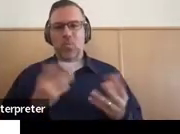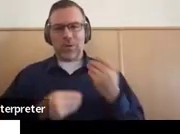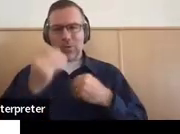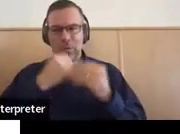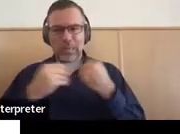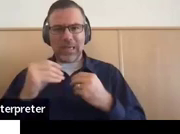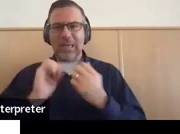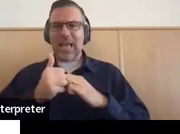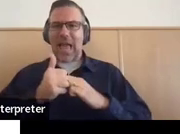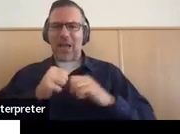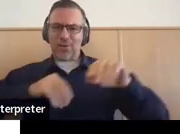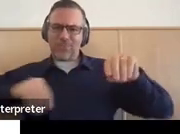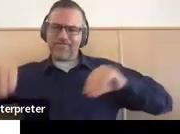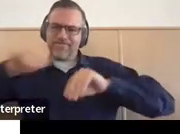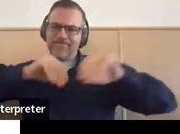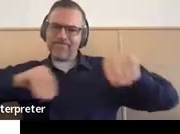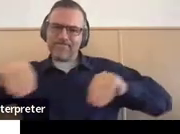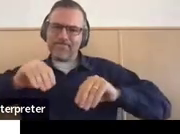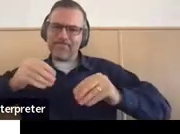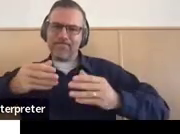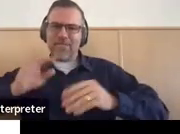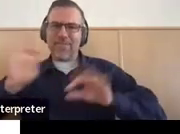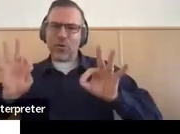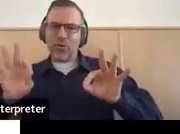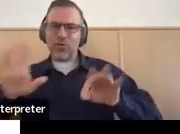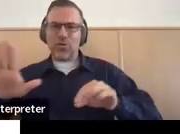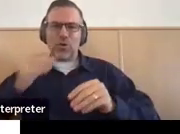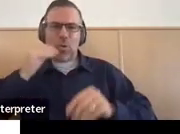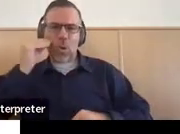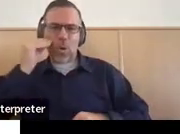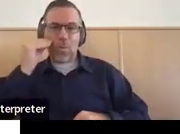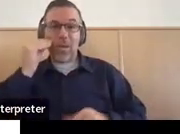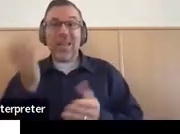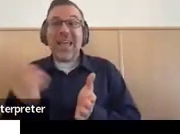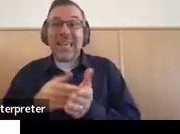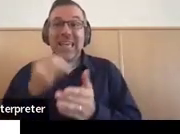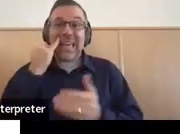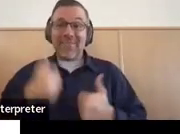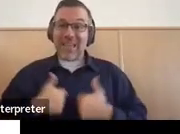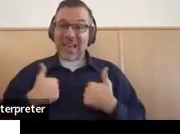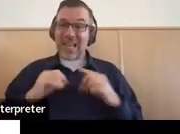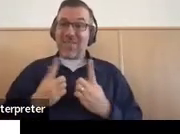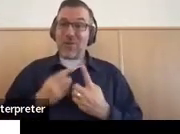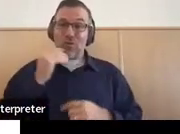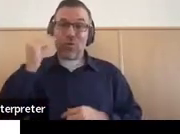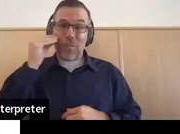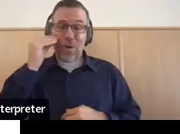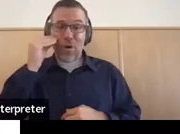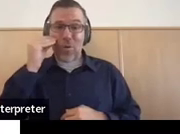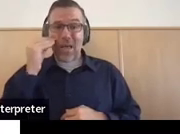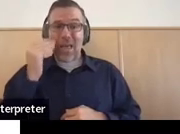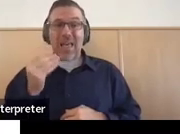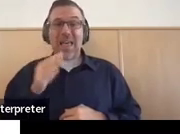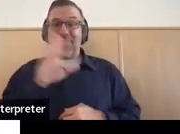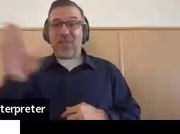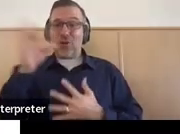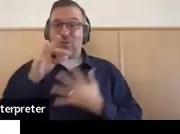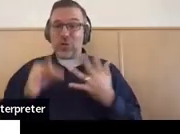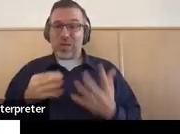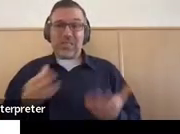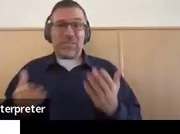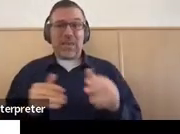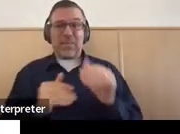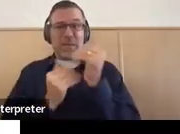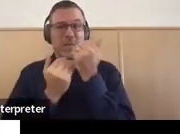home. And again, if we talk about people who are in residential living, they might not have choices with those types of things